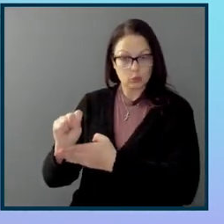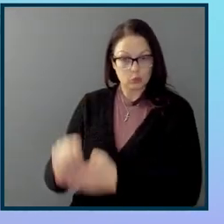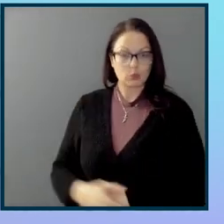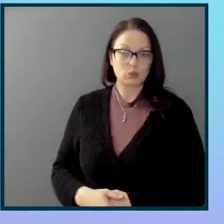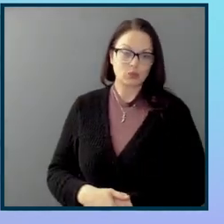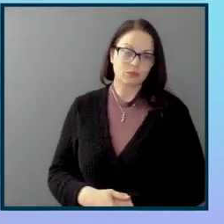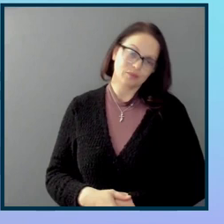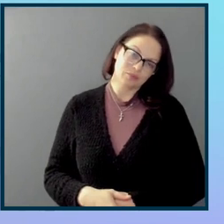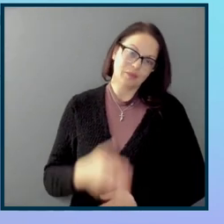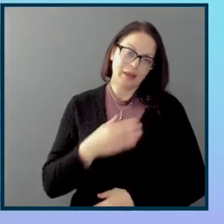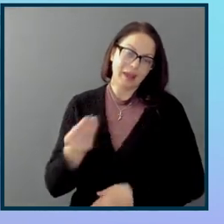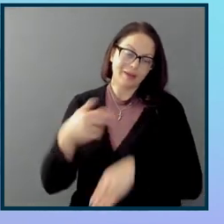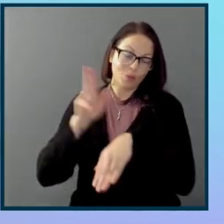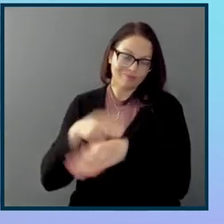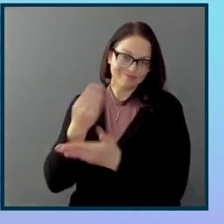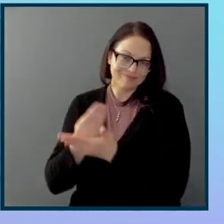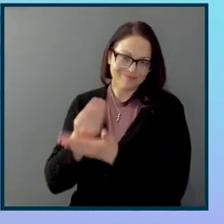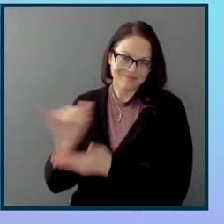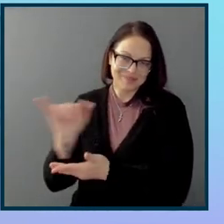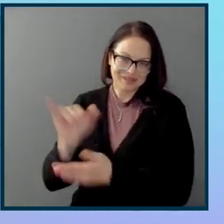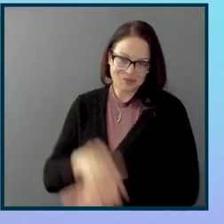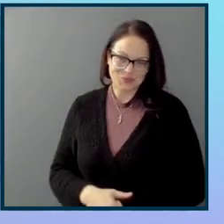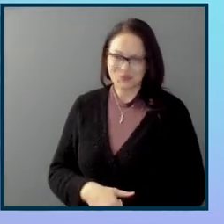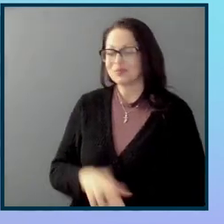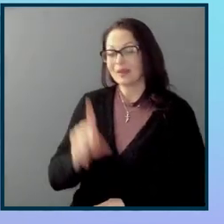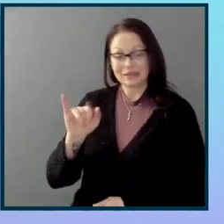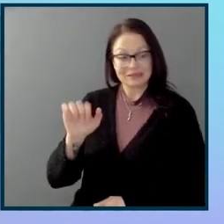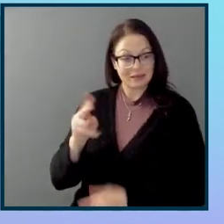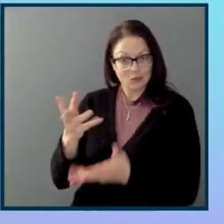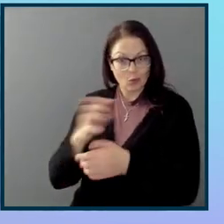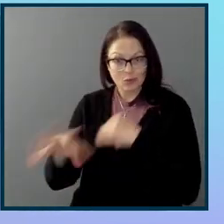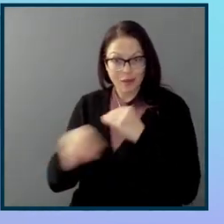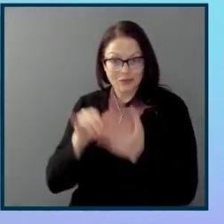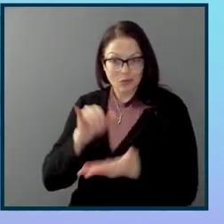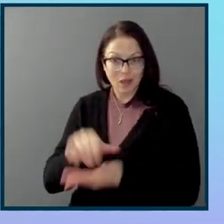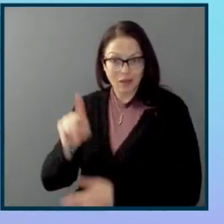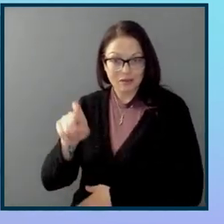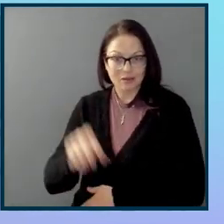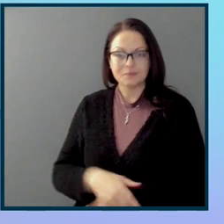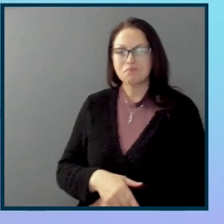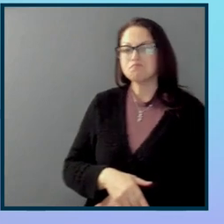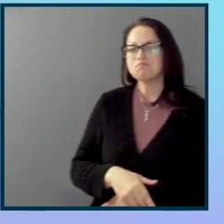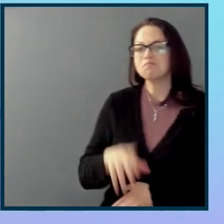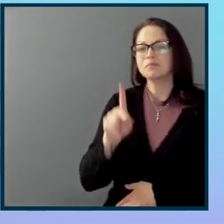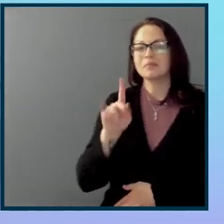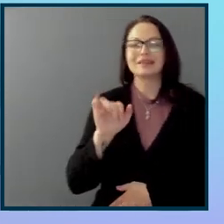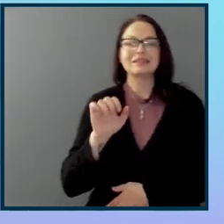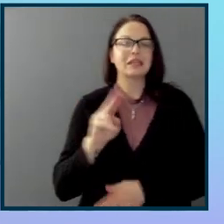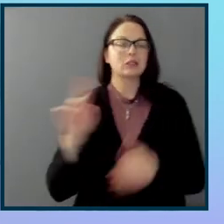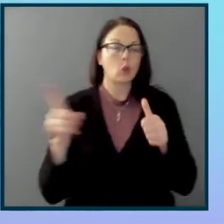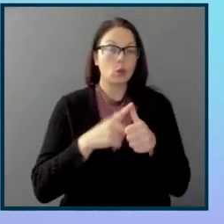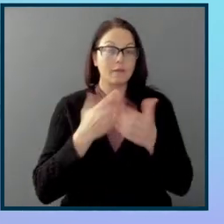Of course, you have to give the funding to, but yes. Dylan, you want to add to that? Well, the first thing you can do is attend the session